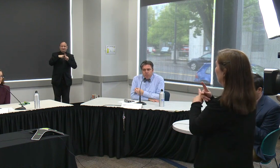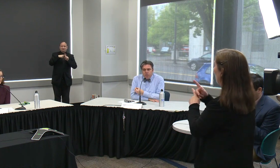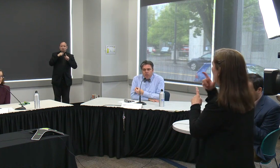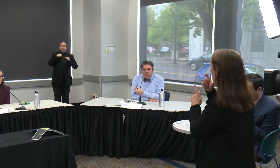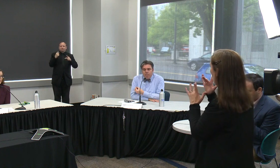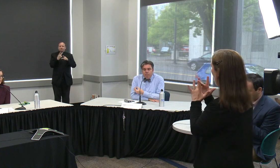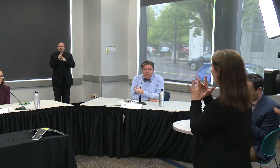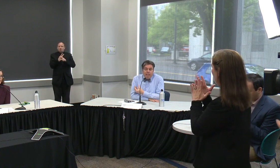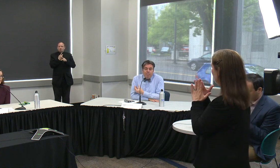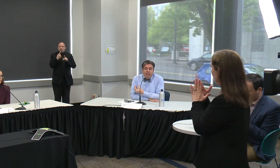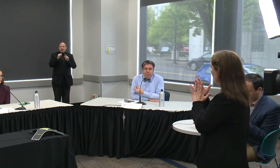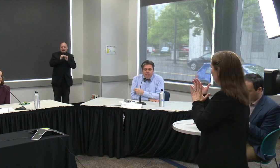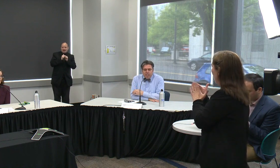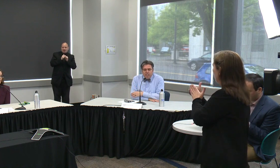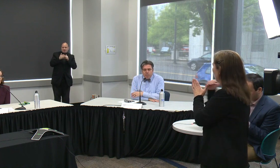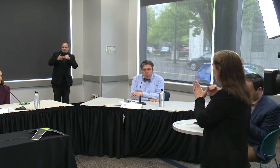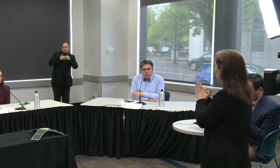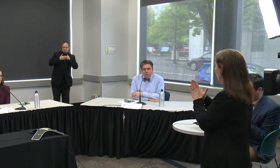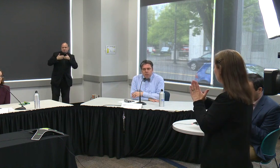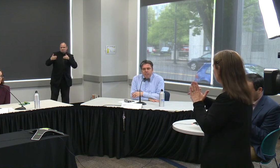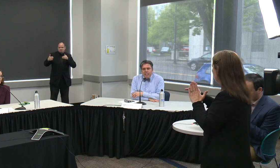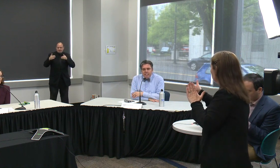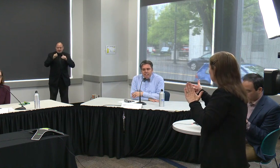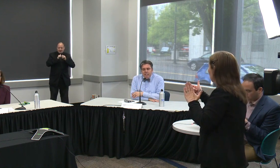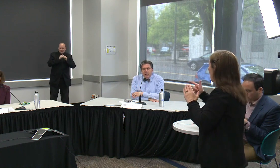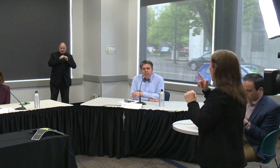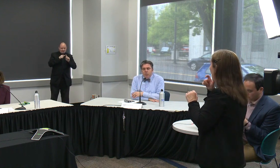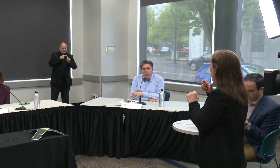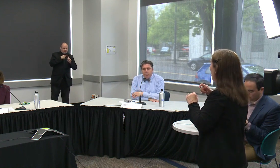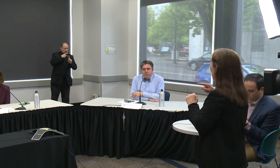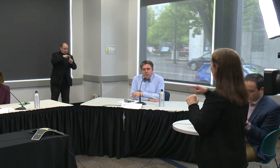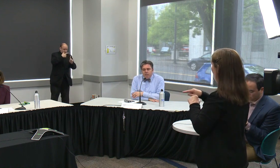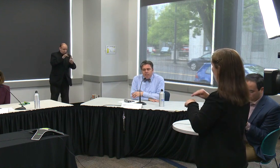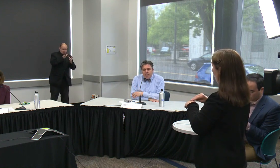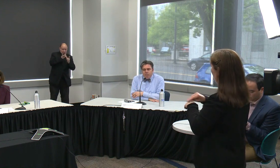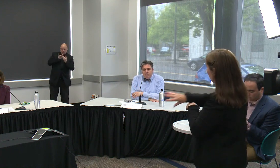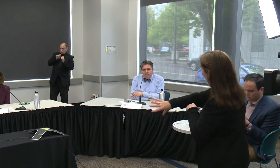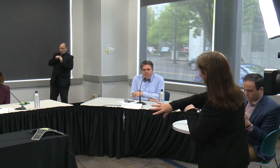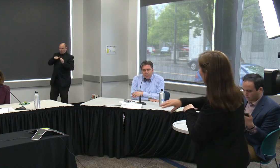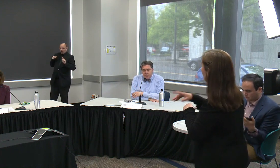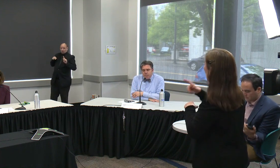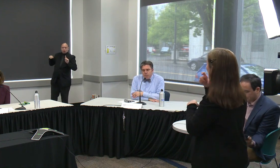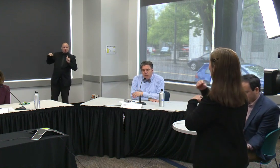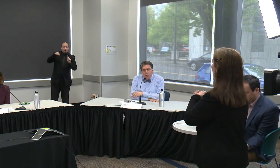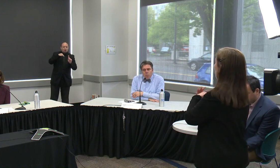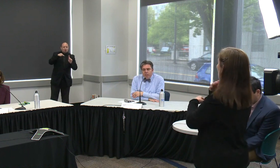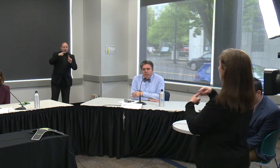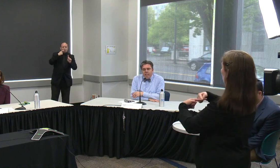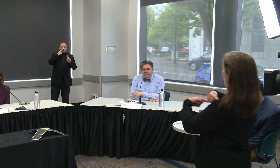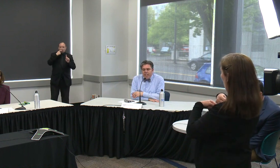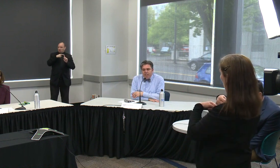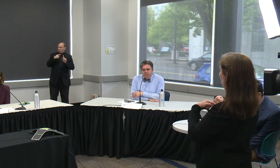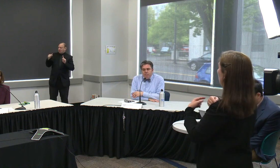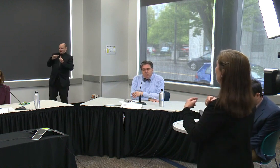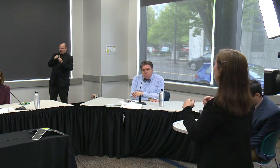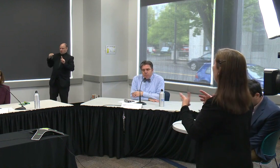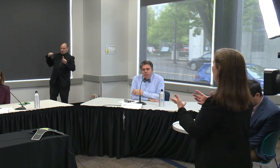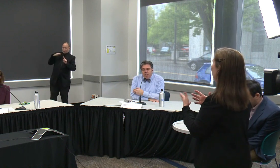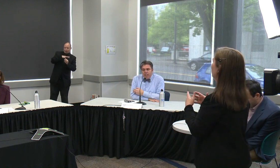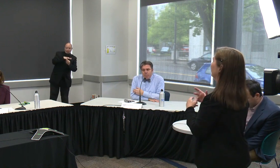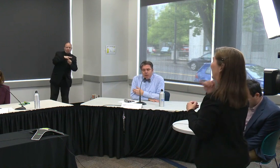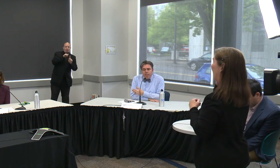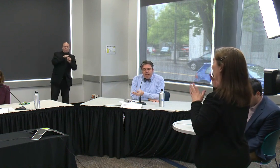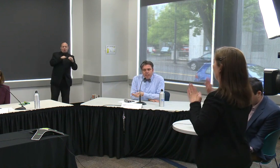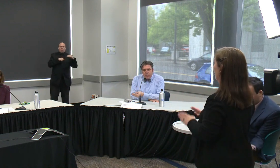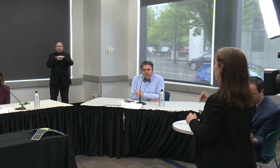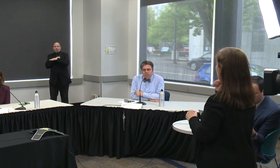for for um that they may have potentially exposed to covet 19 nor at risk for coming down with the disease whether or not they have symptoms